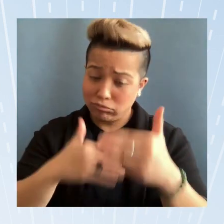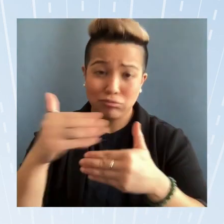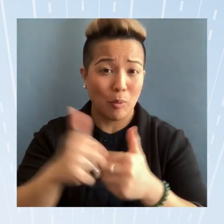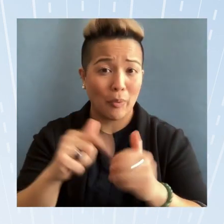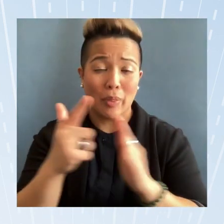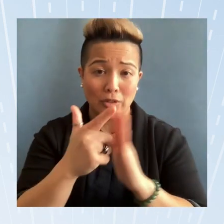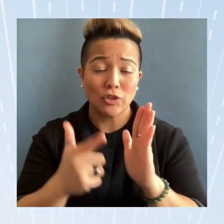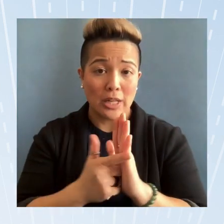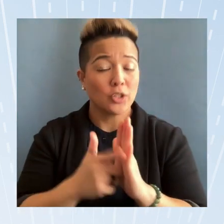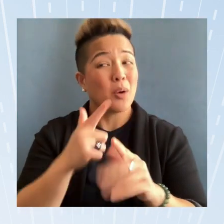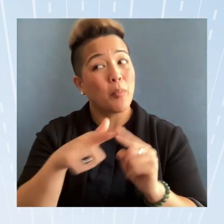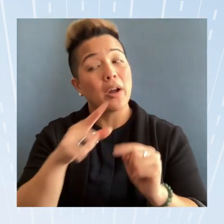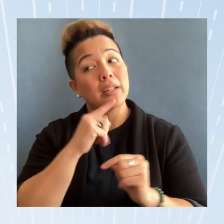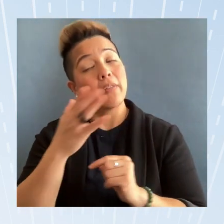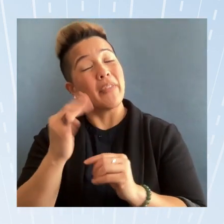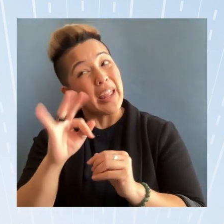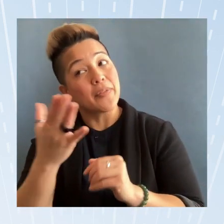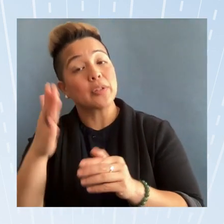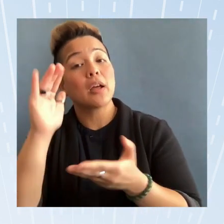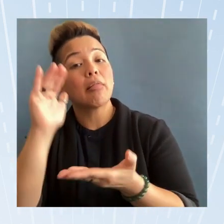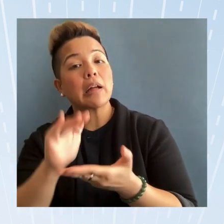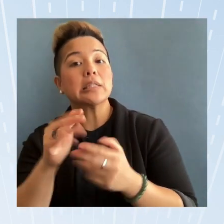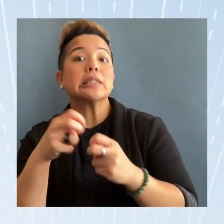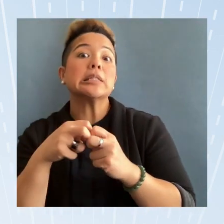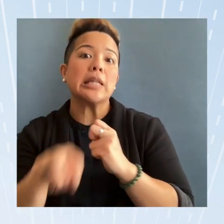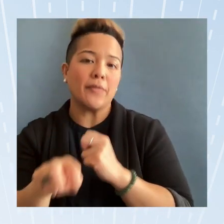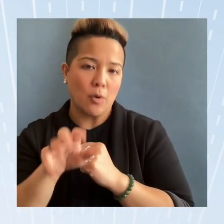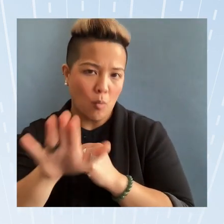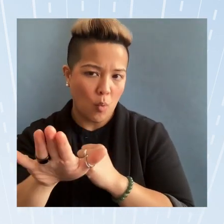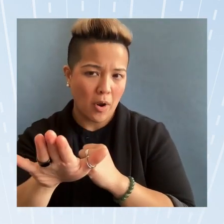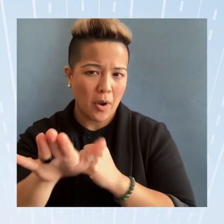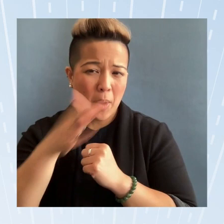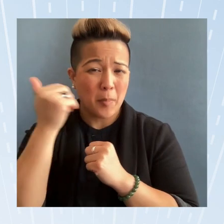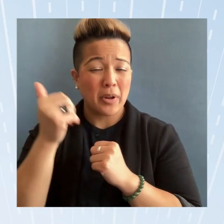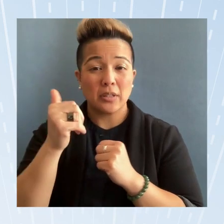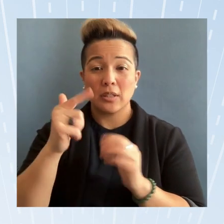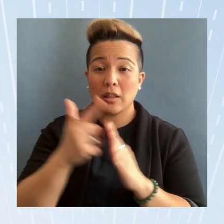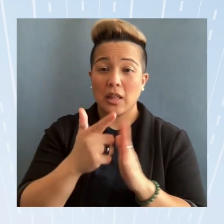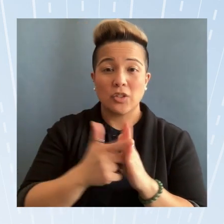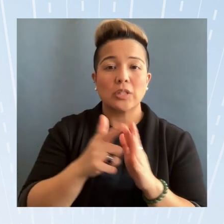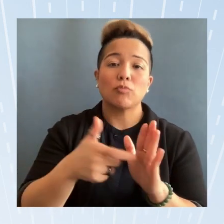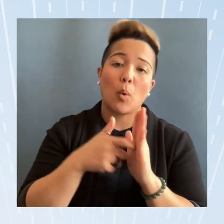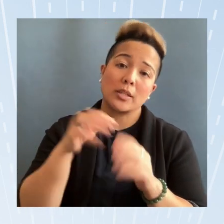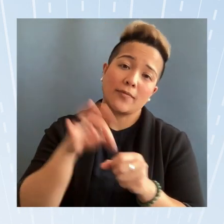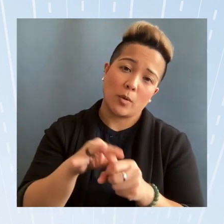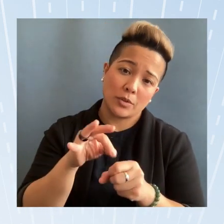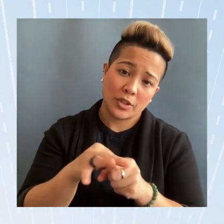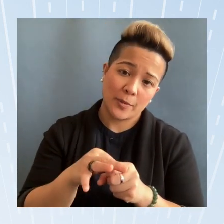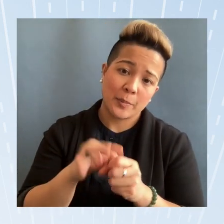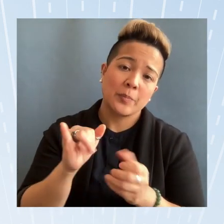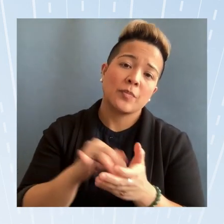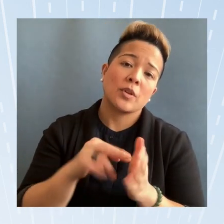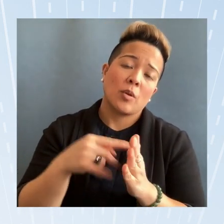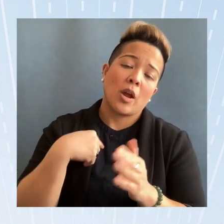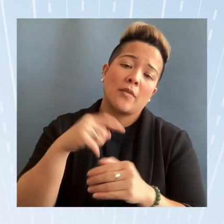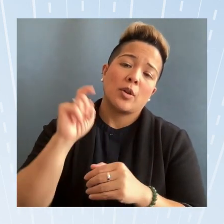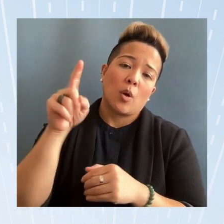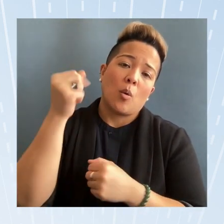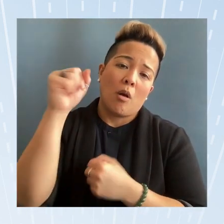a less difficult way because legislation takes votes and that means we have to go lobby